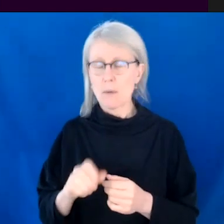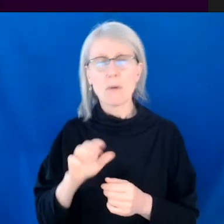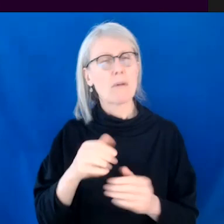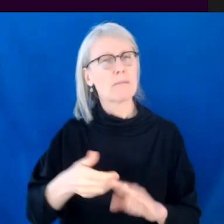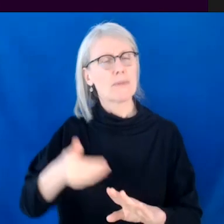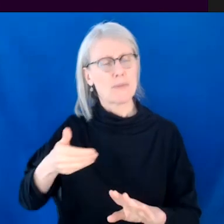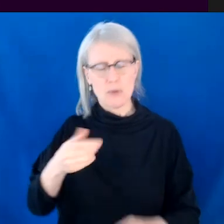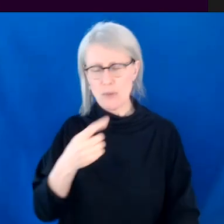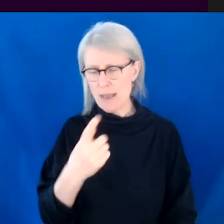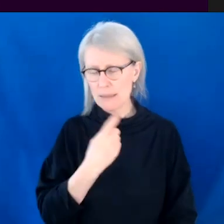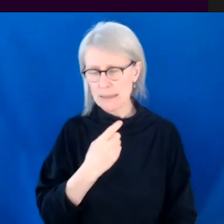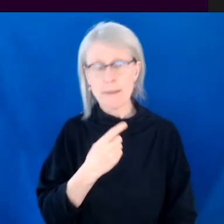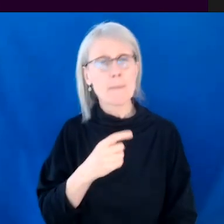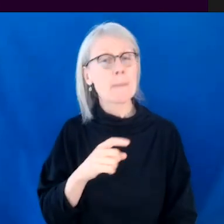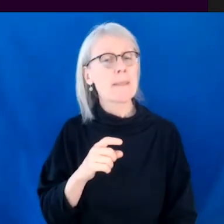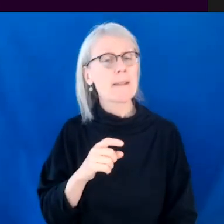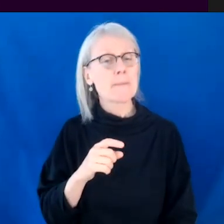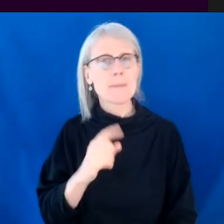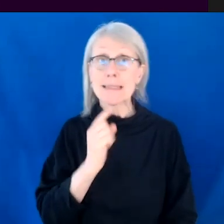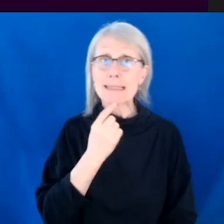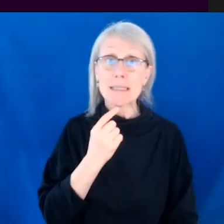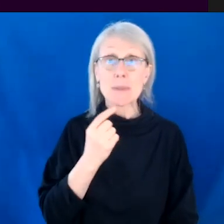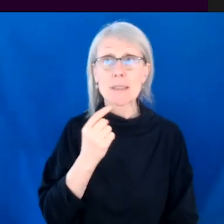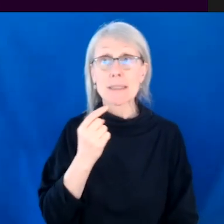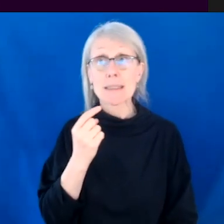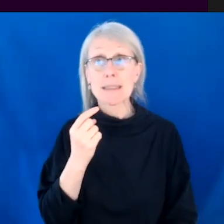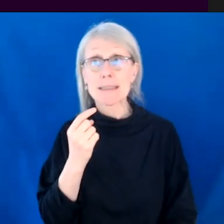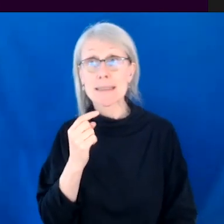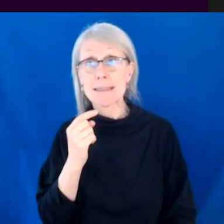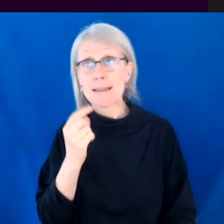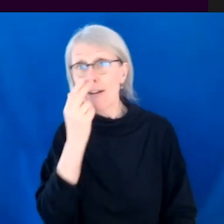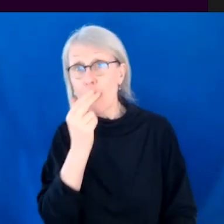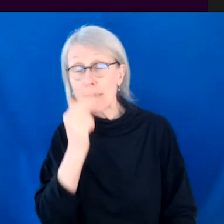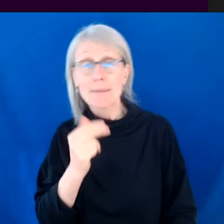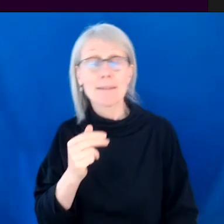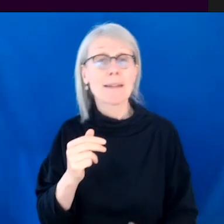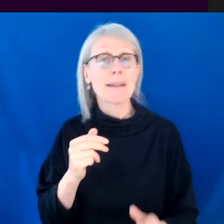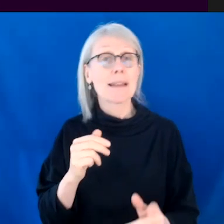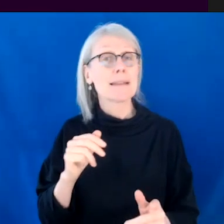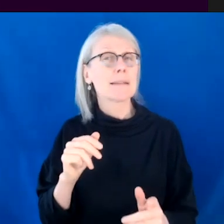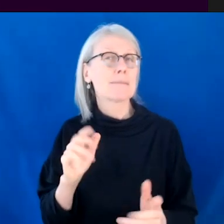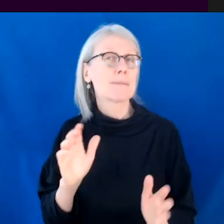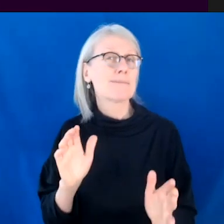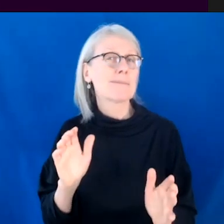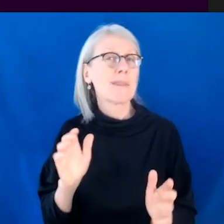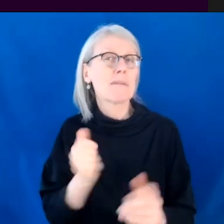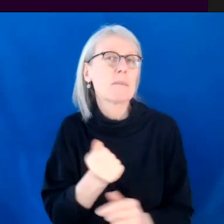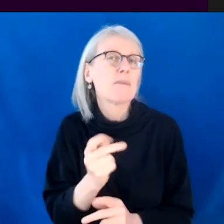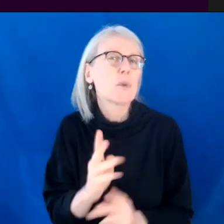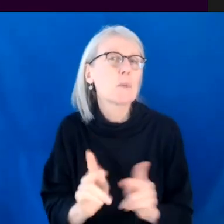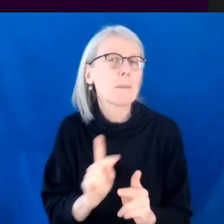um, those shows tend to be more low concept, like a one hour usually needs a